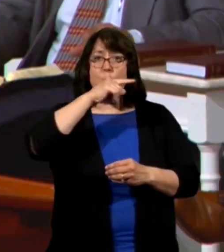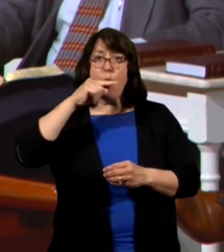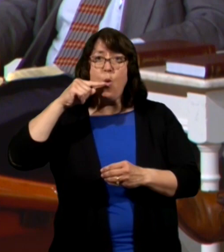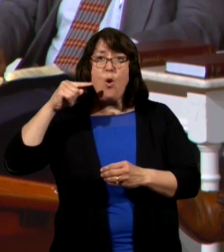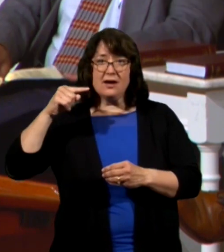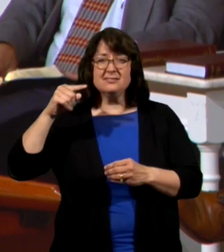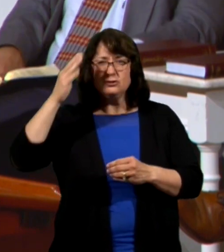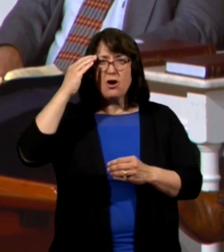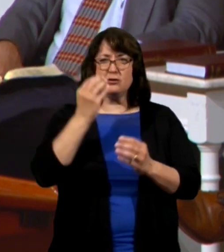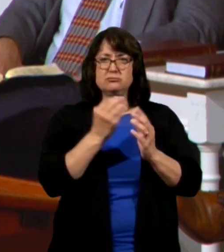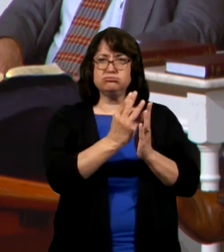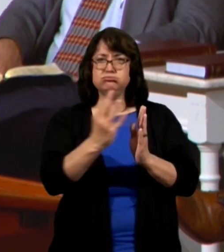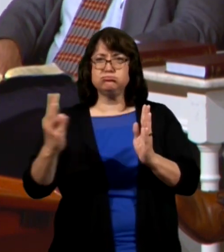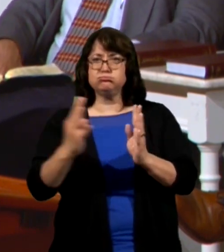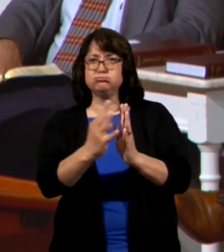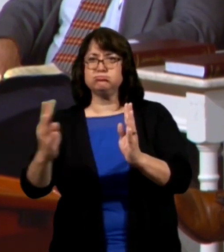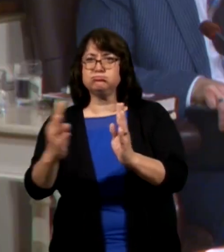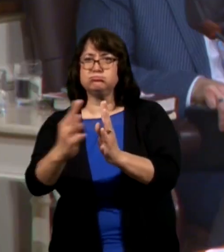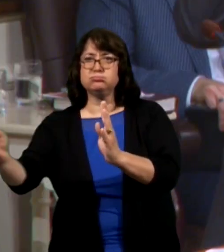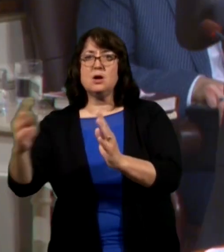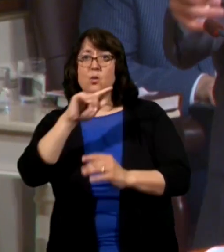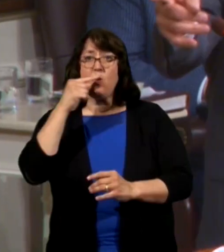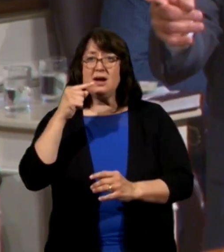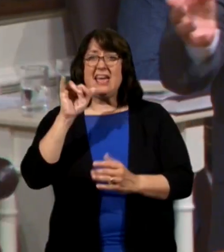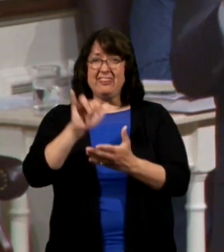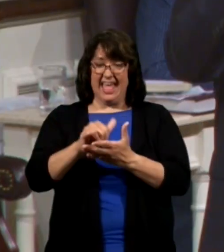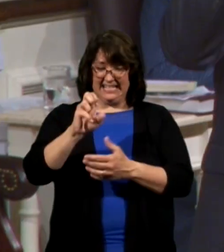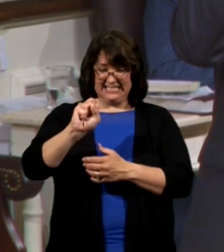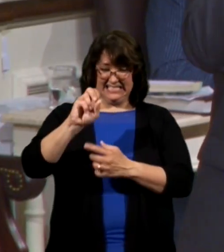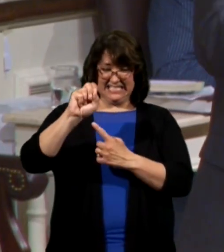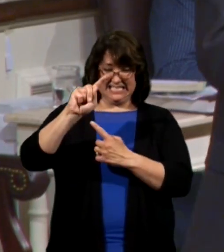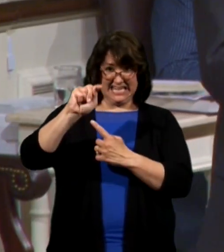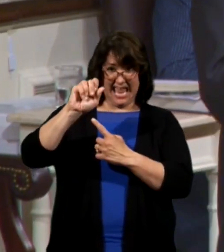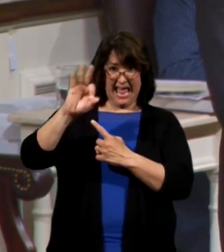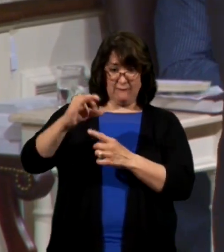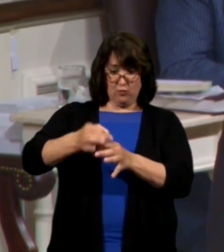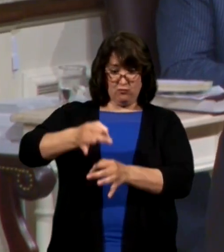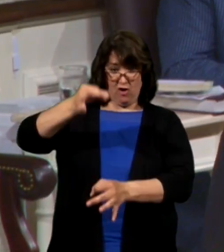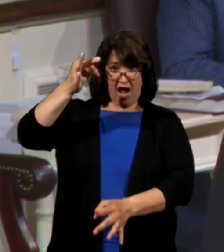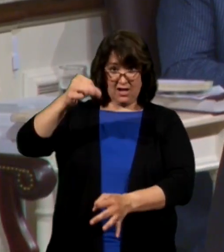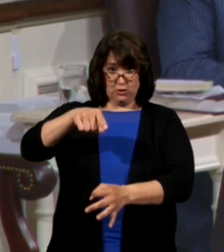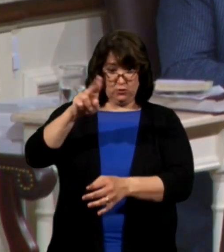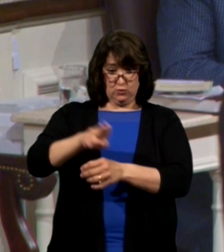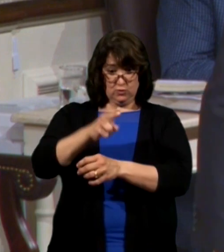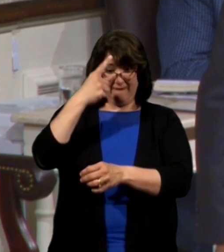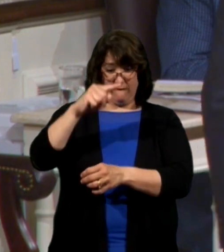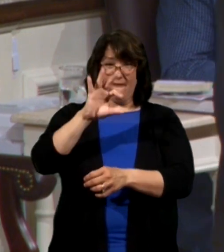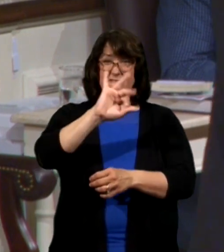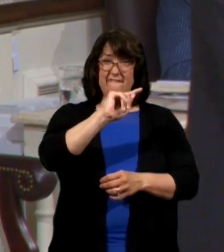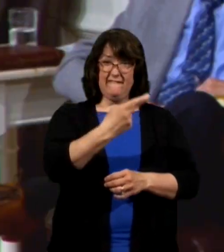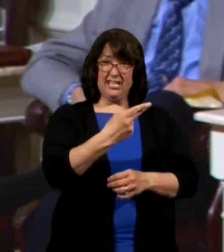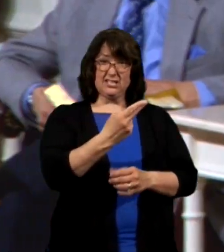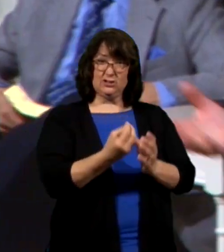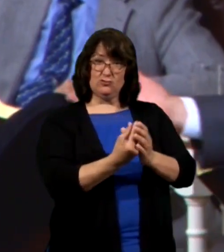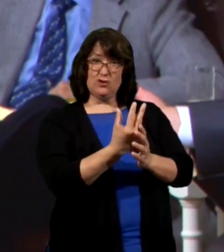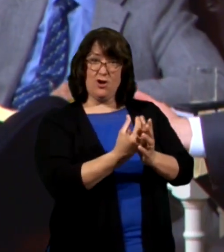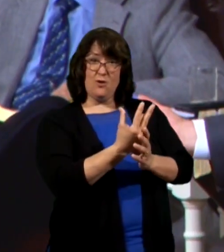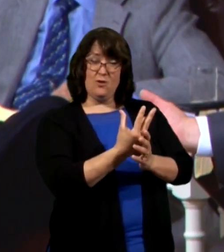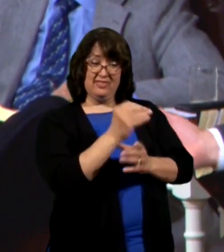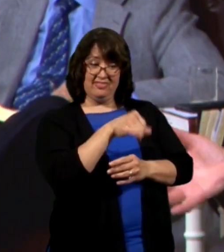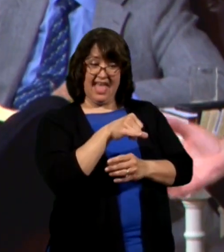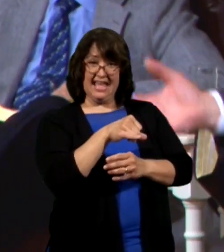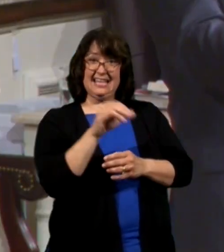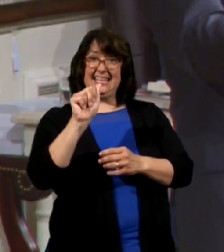corn that same staff that same rod that you used on the fitches when that